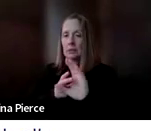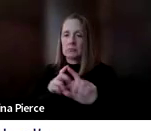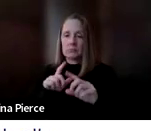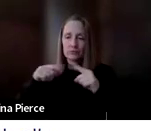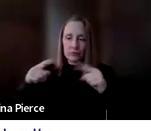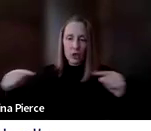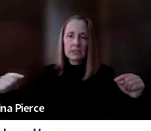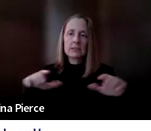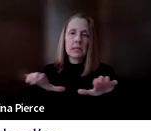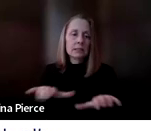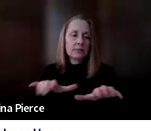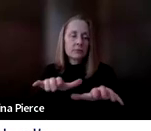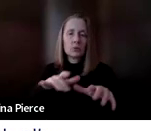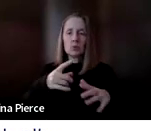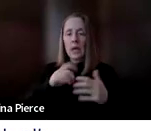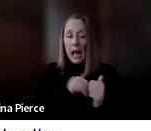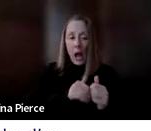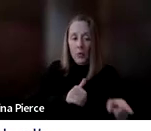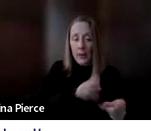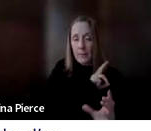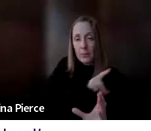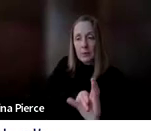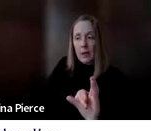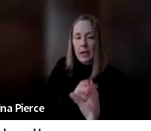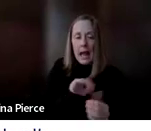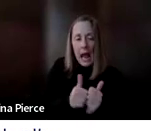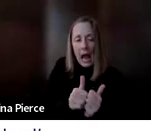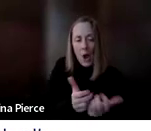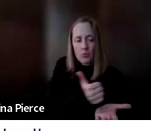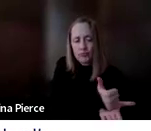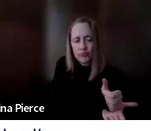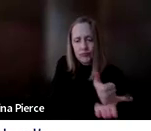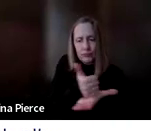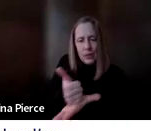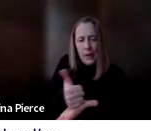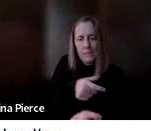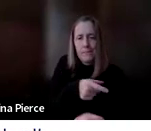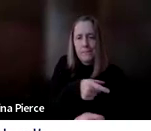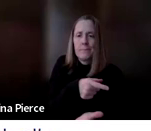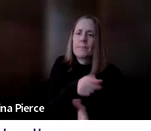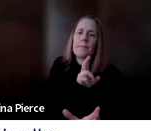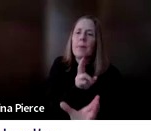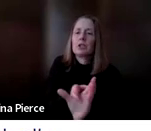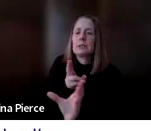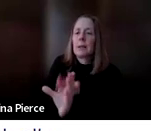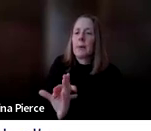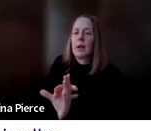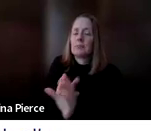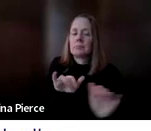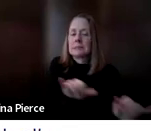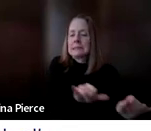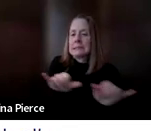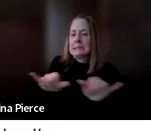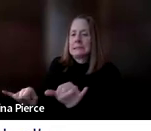individual participating, and what can we do to help the individual participate more like their peers or